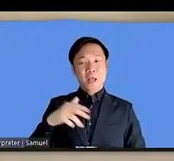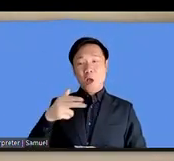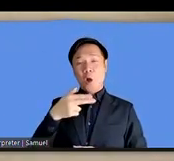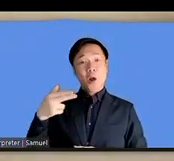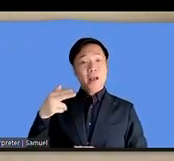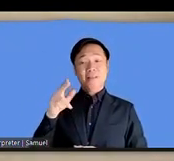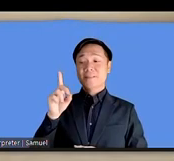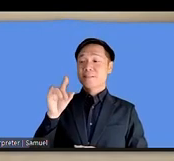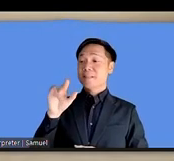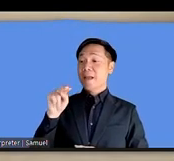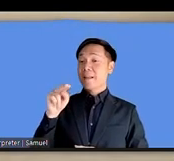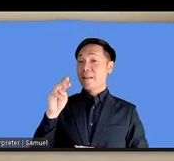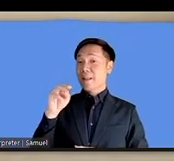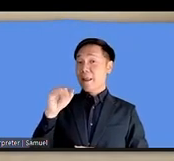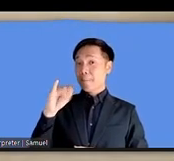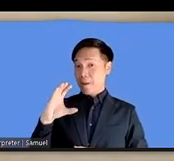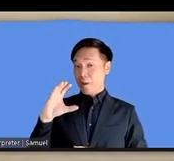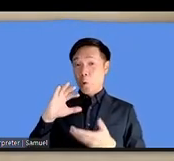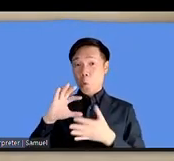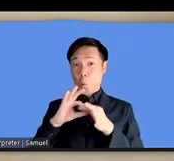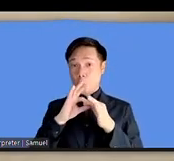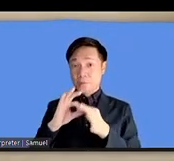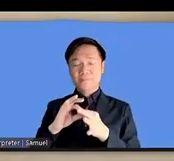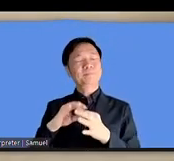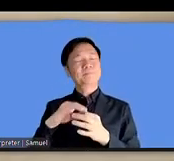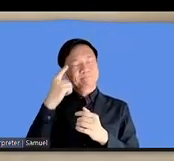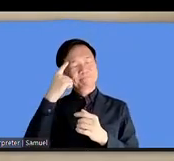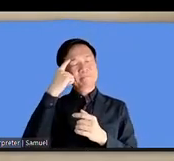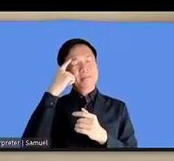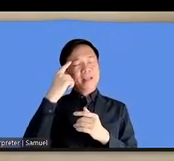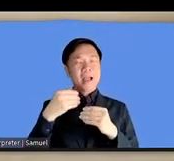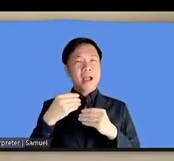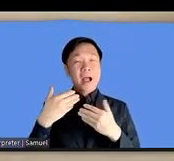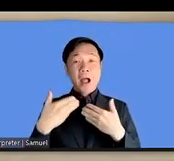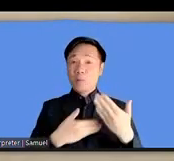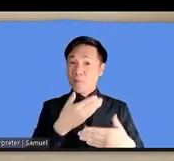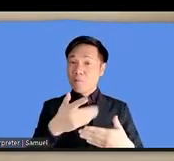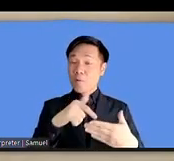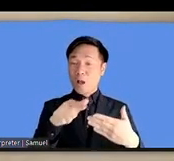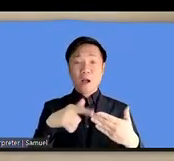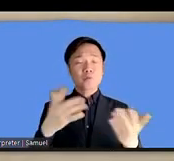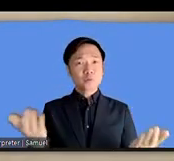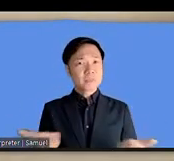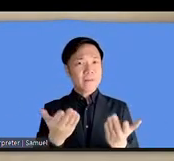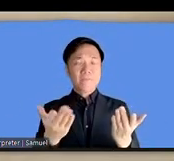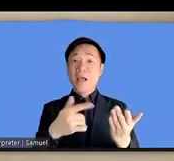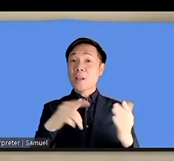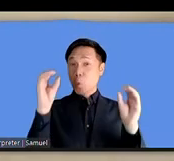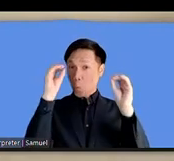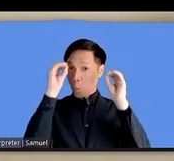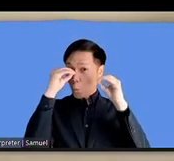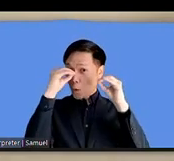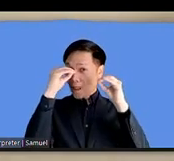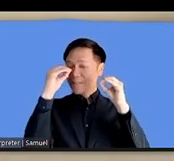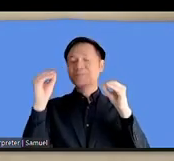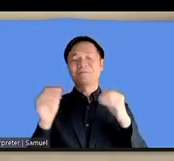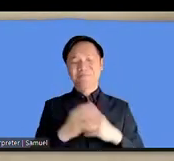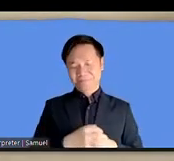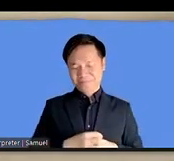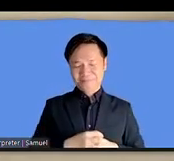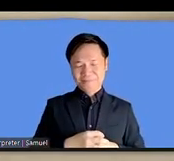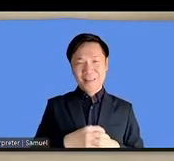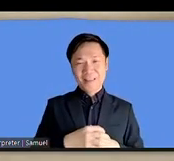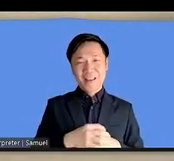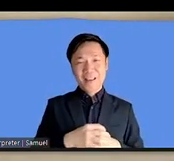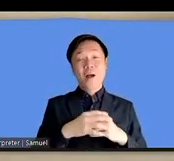with the generous support of windsurf and google have been able to to bring number